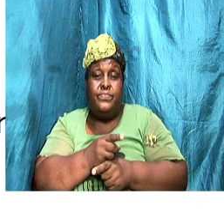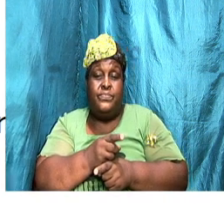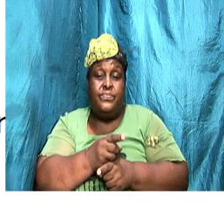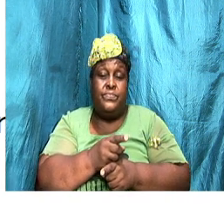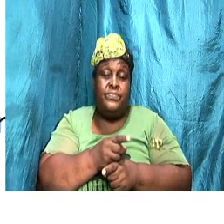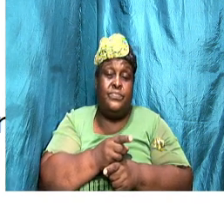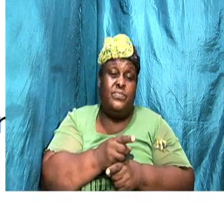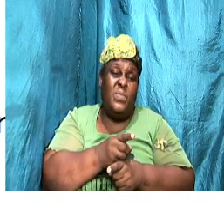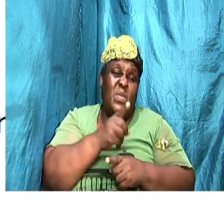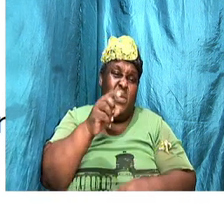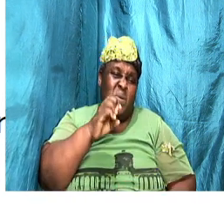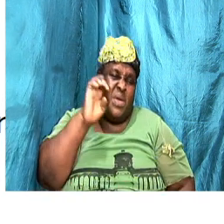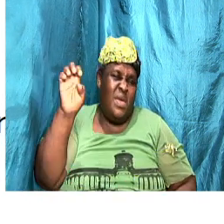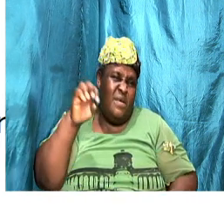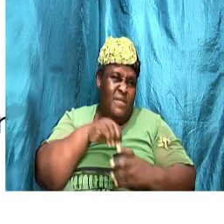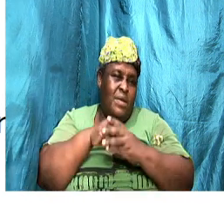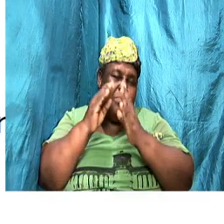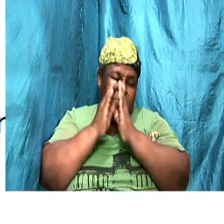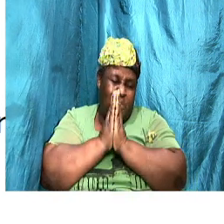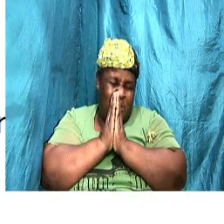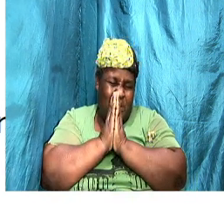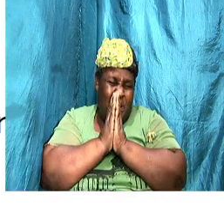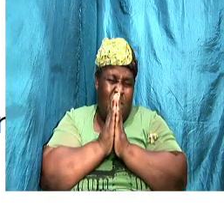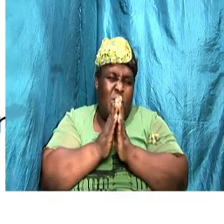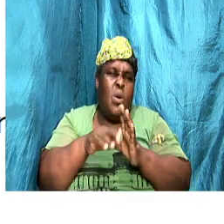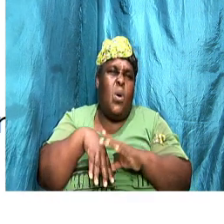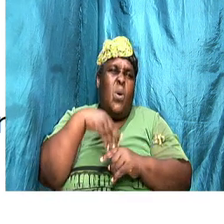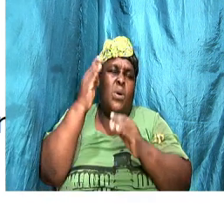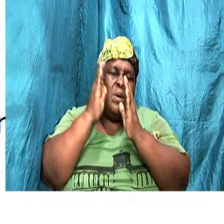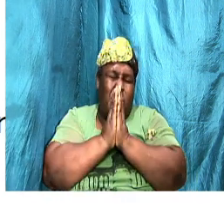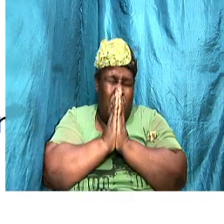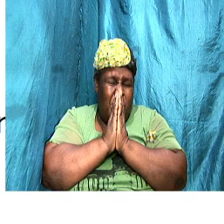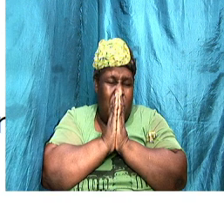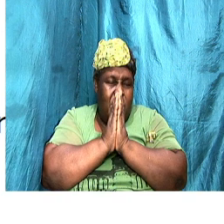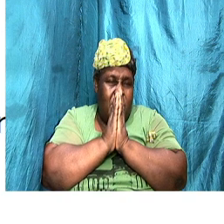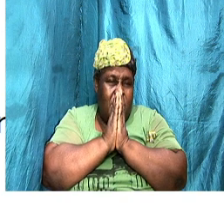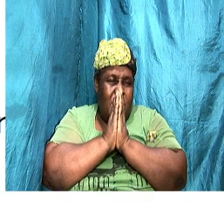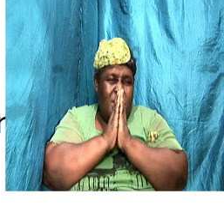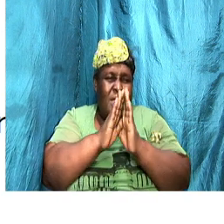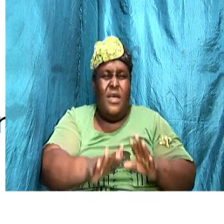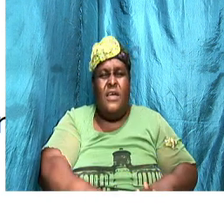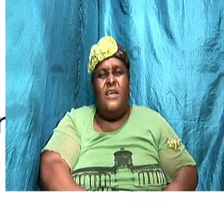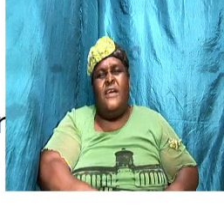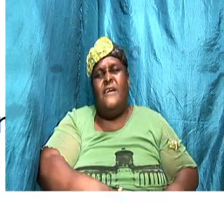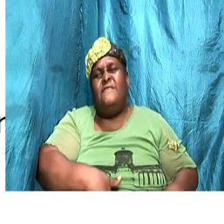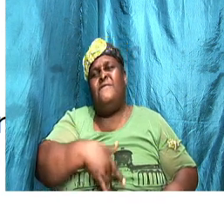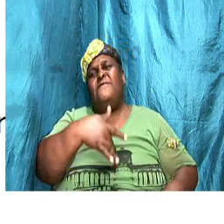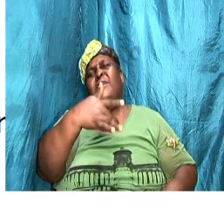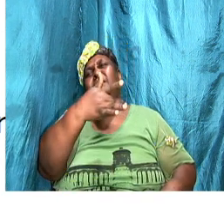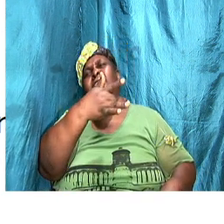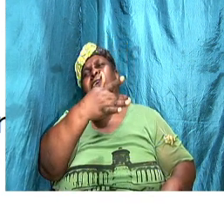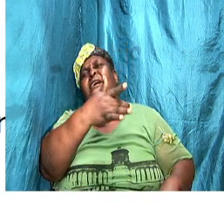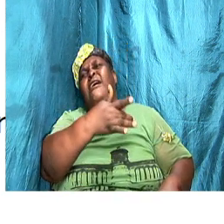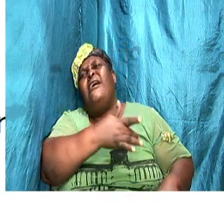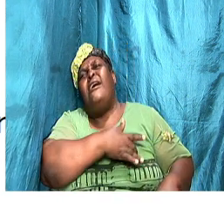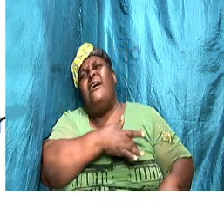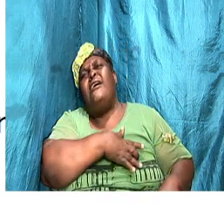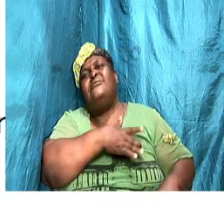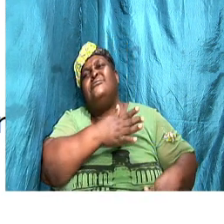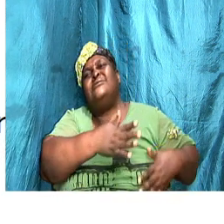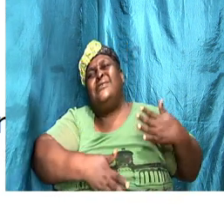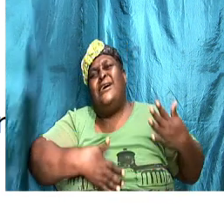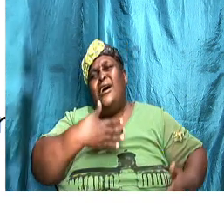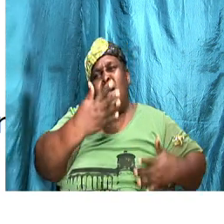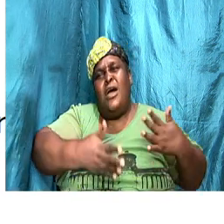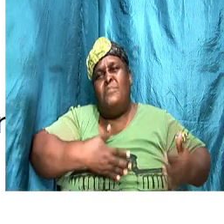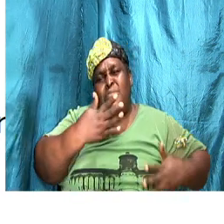you ever in prior yet and come out of prior and you feel your heart just bubbling with love for your wife and love for your children